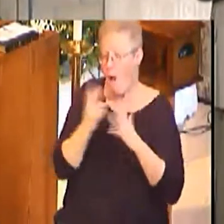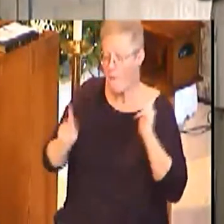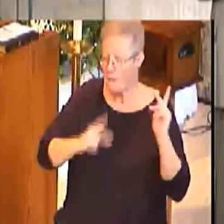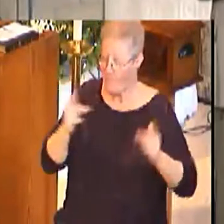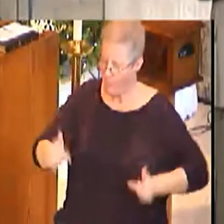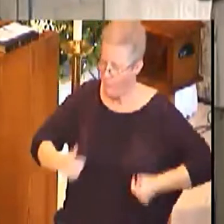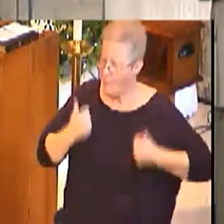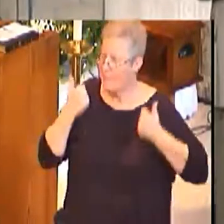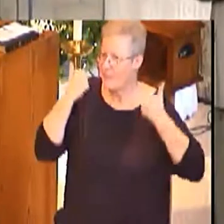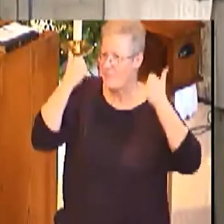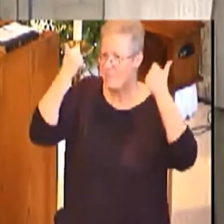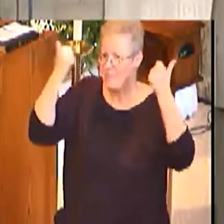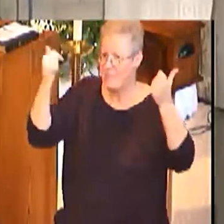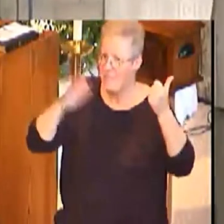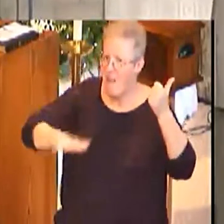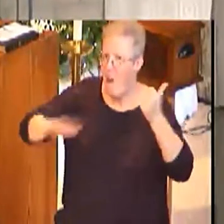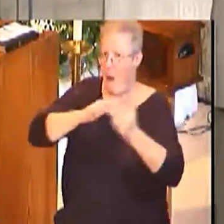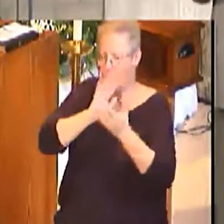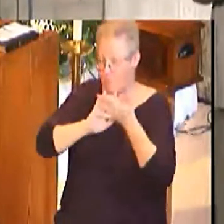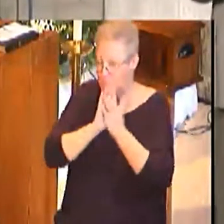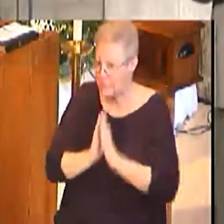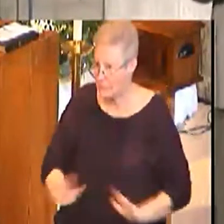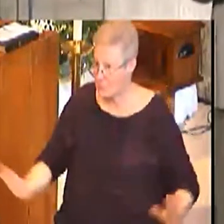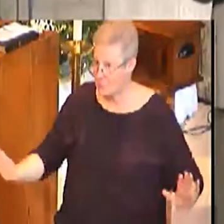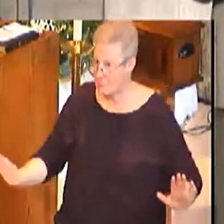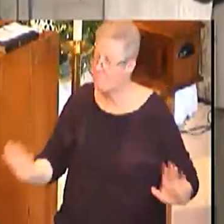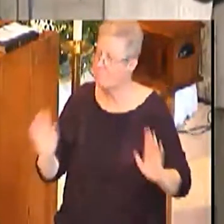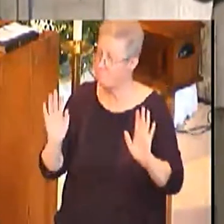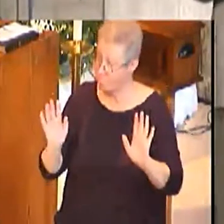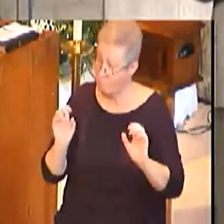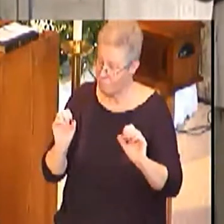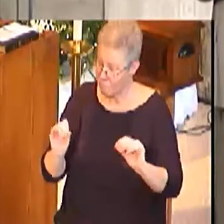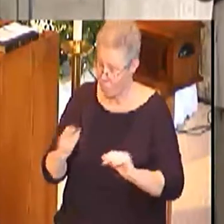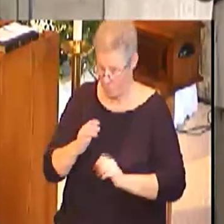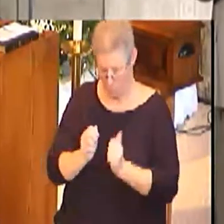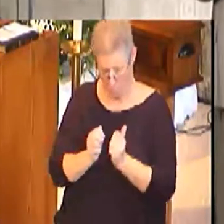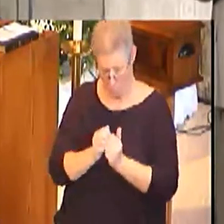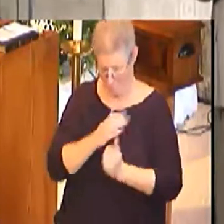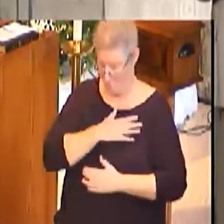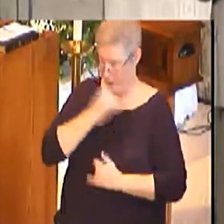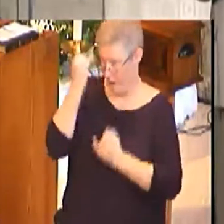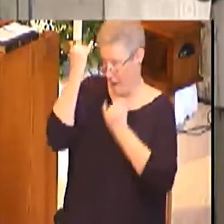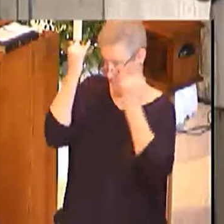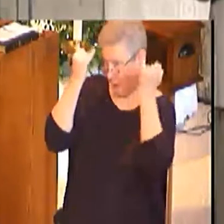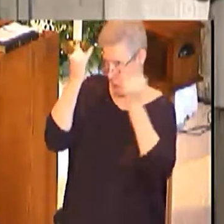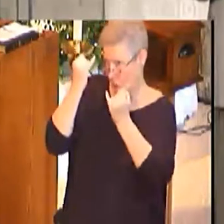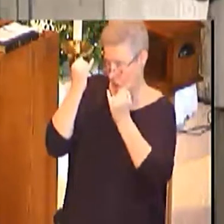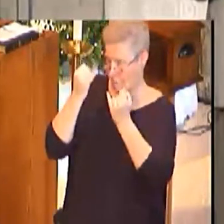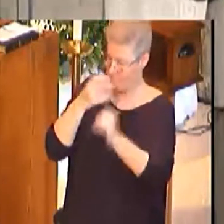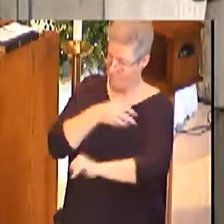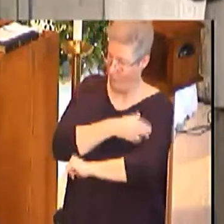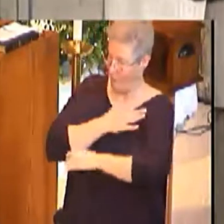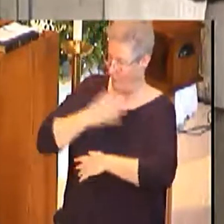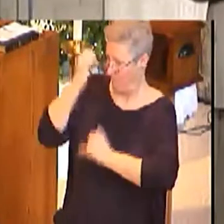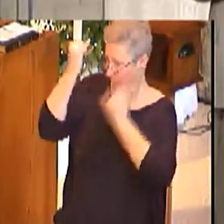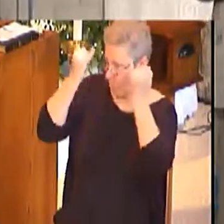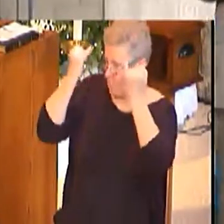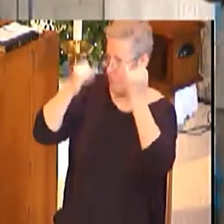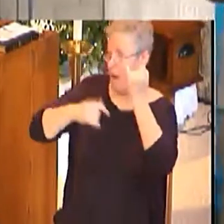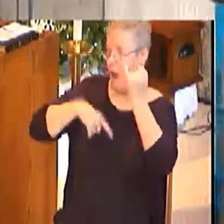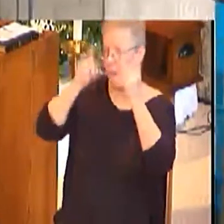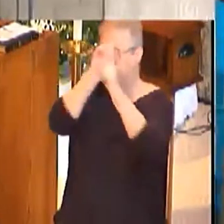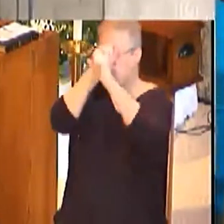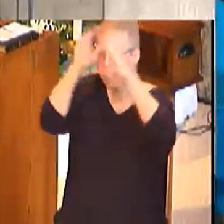With the power of my imagination, I visualize people throughout the world coming